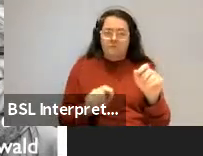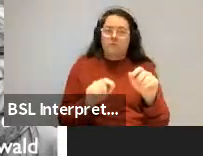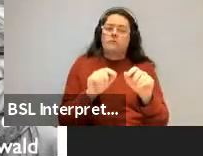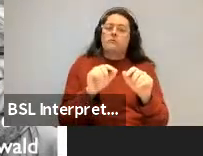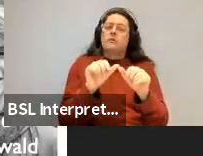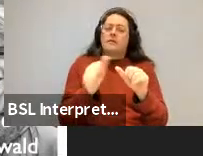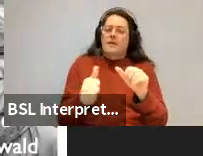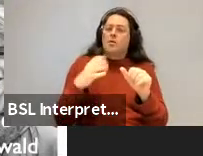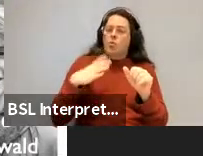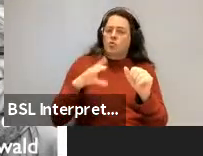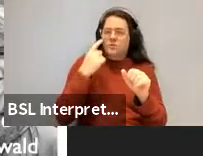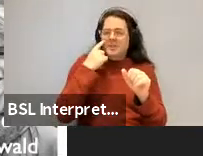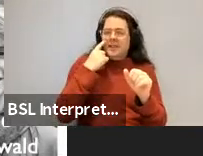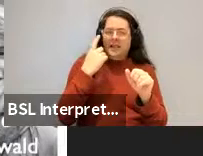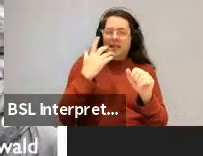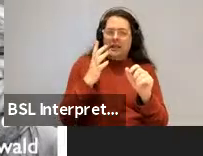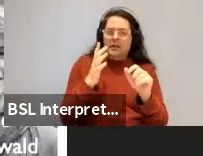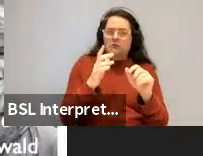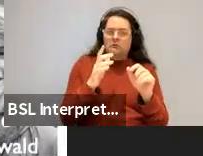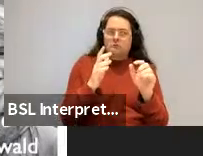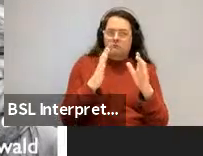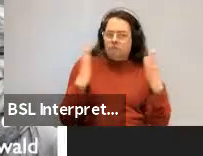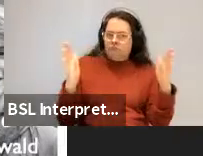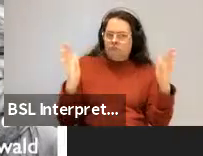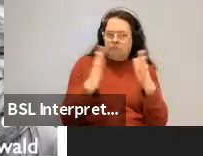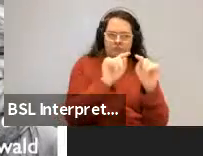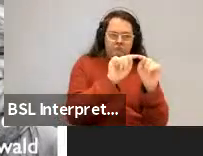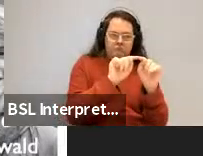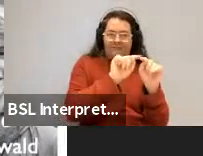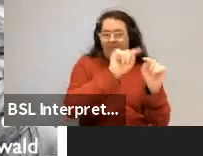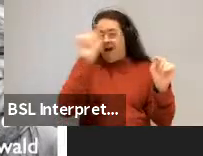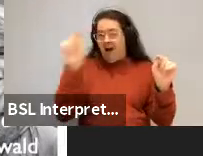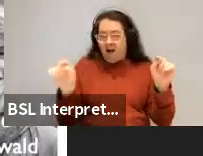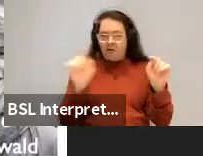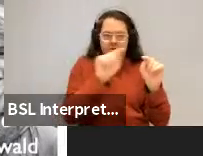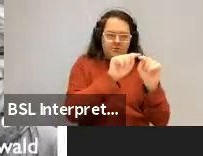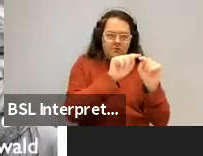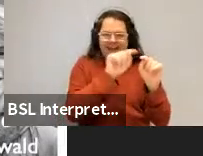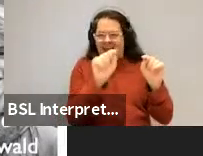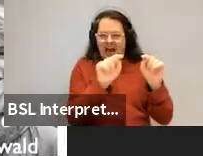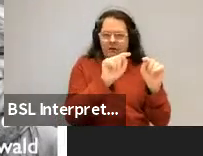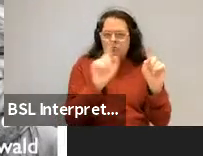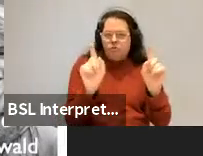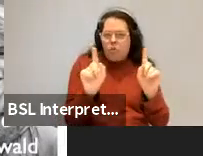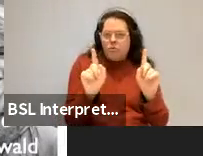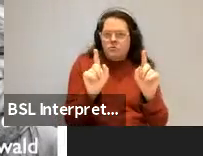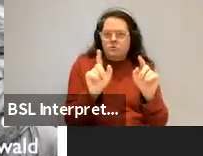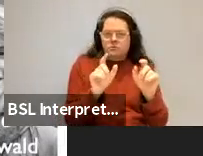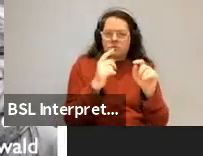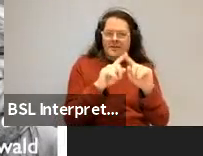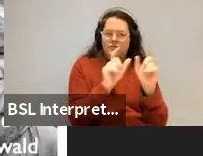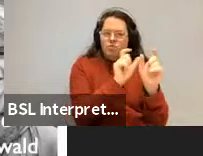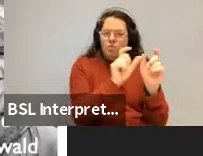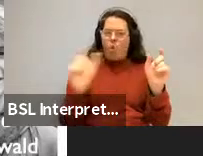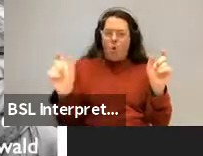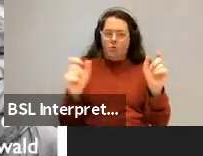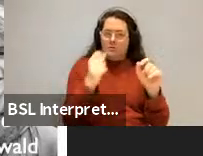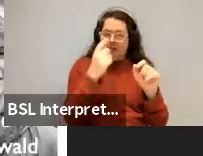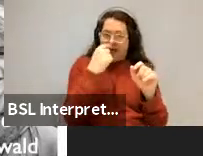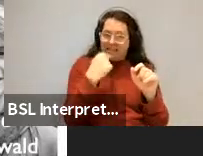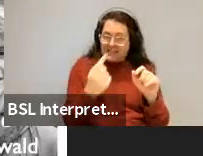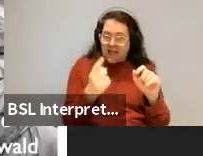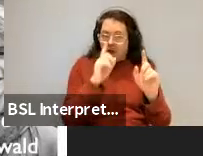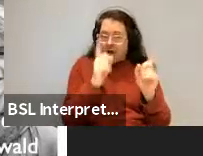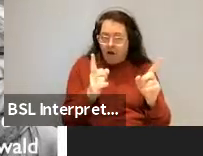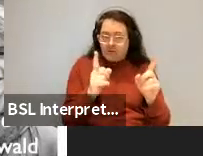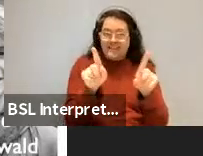and then take see what the distances are in those, you know, differently worded ways of getting across